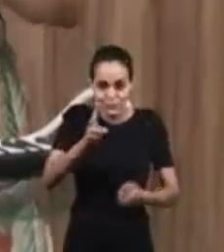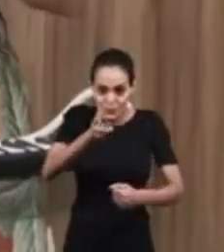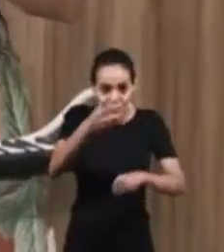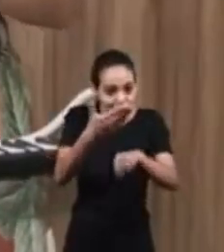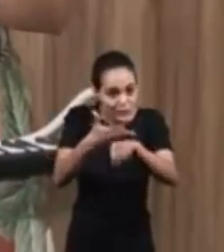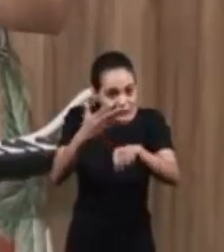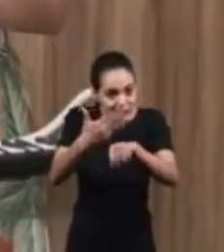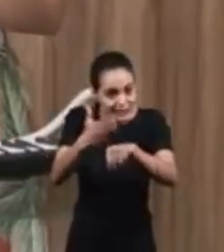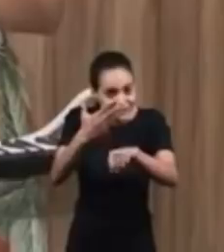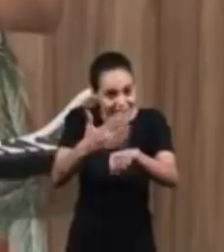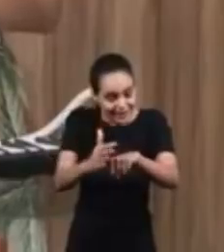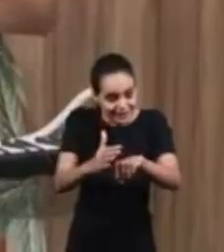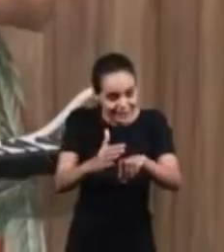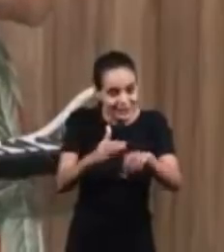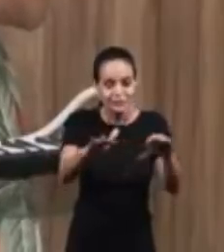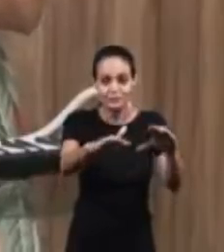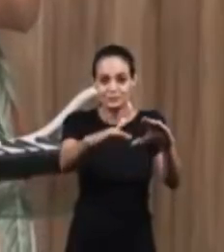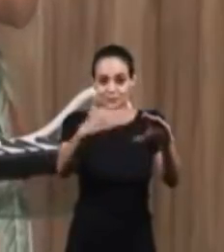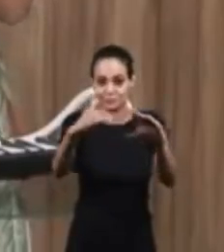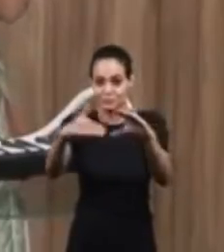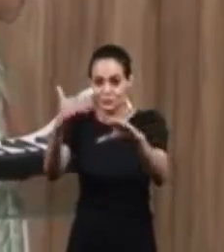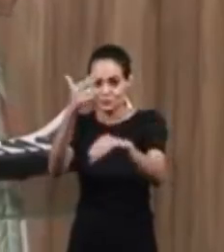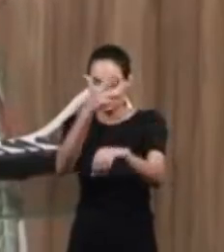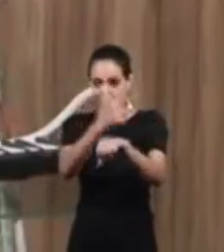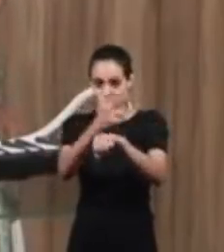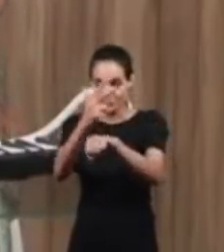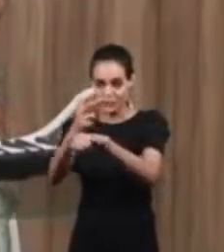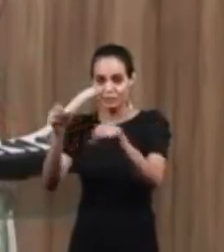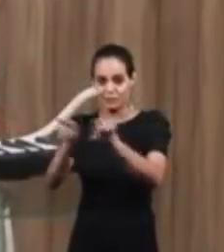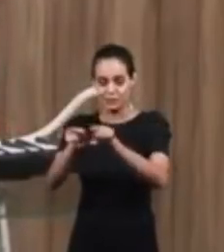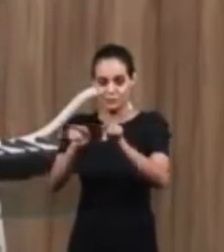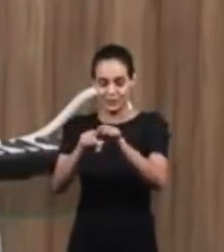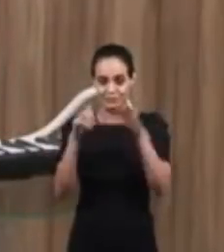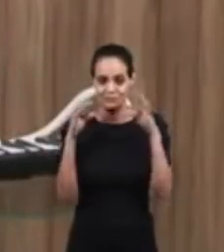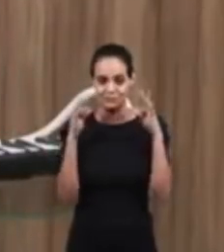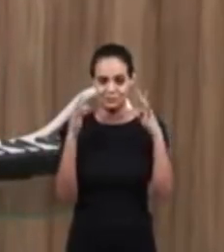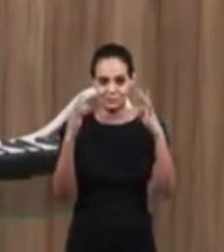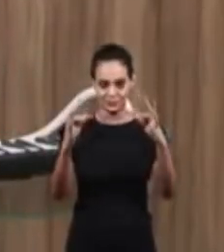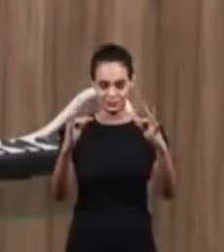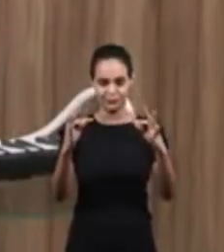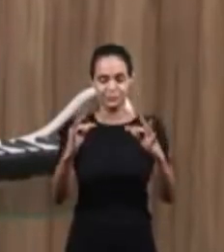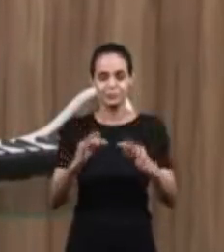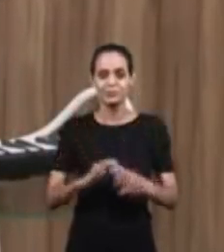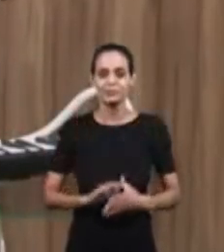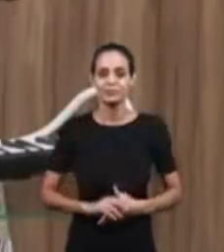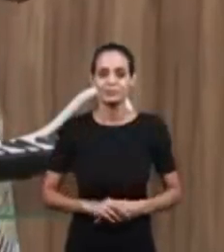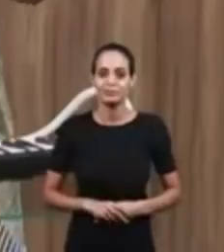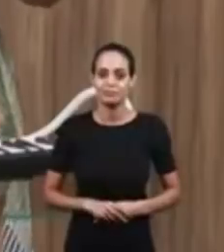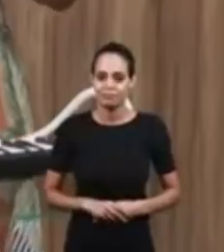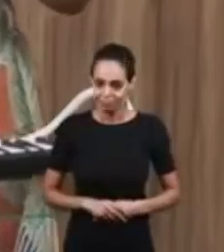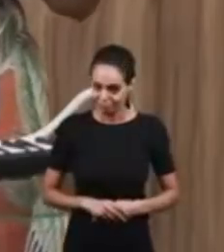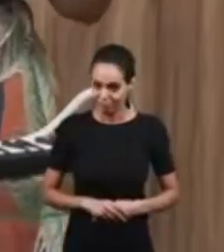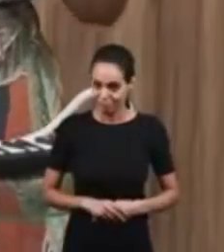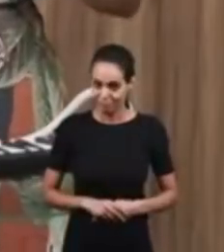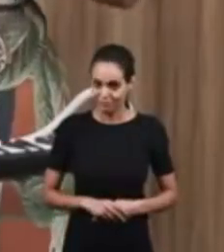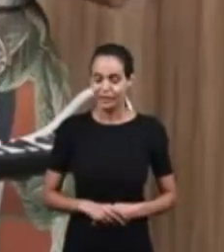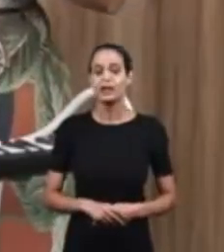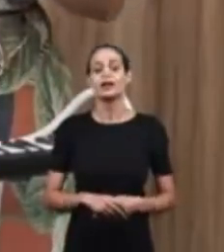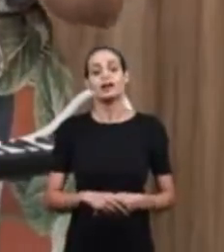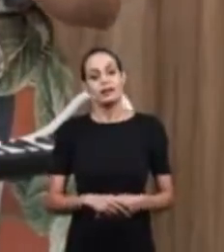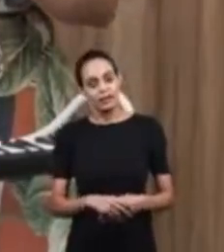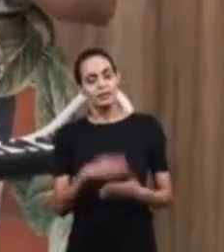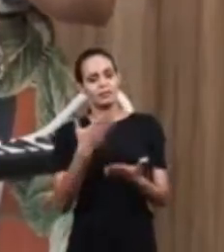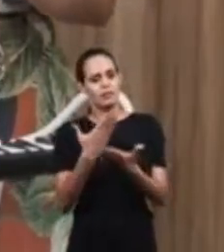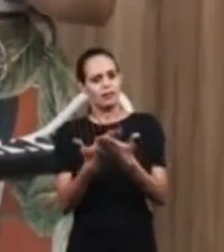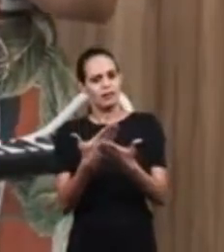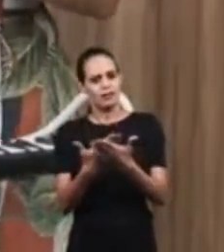Wonderful! Keep practicing and sending us your videos and testimonials. Last class, we learned the